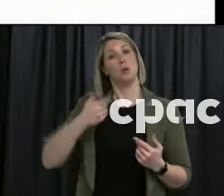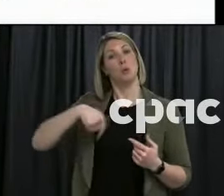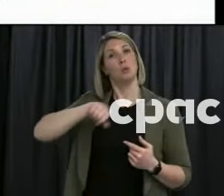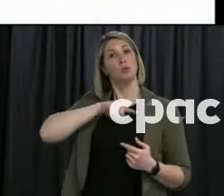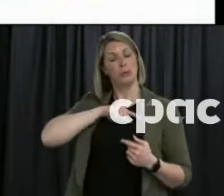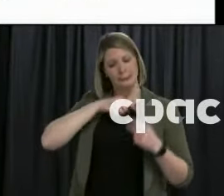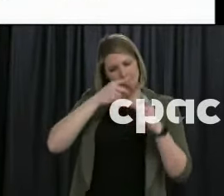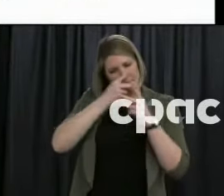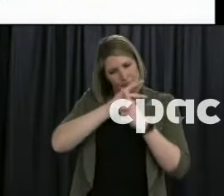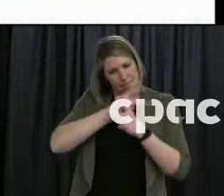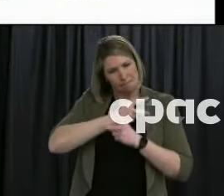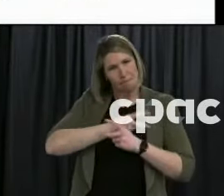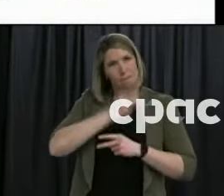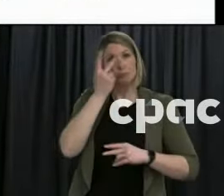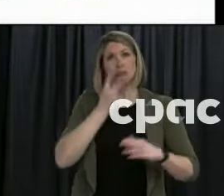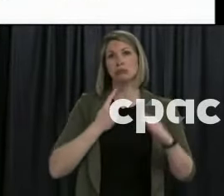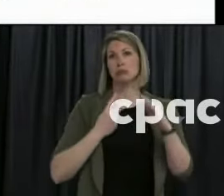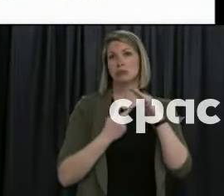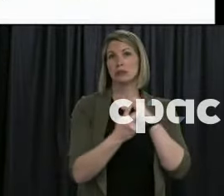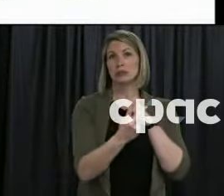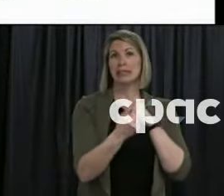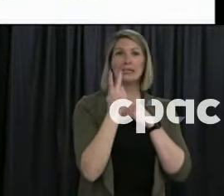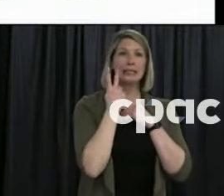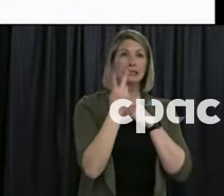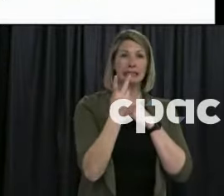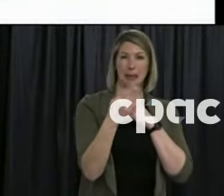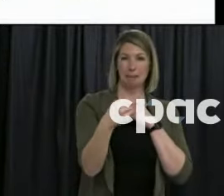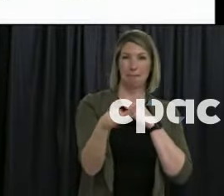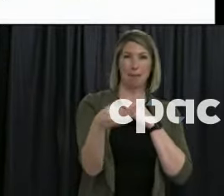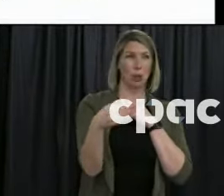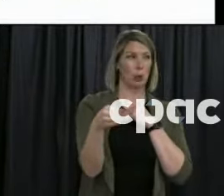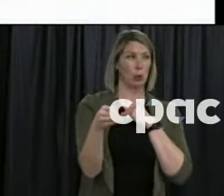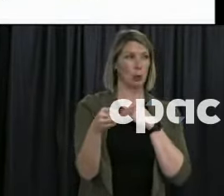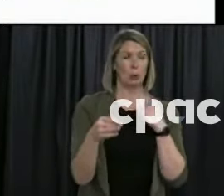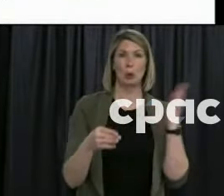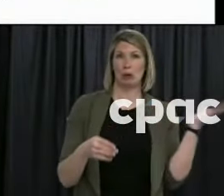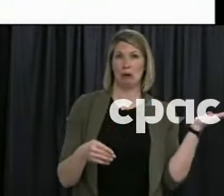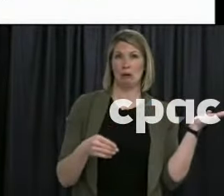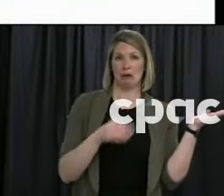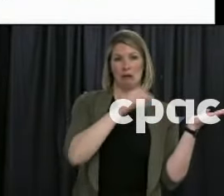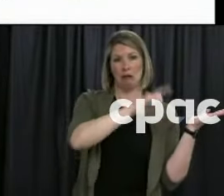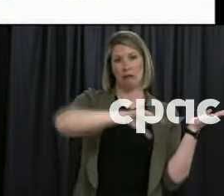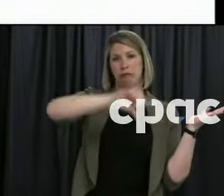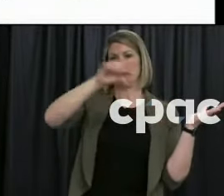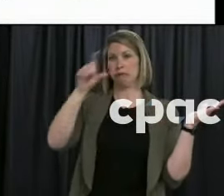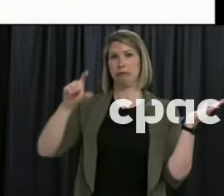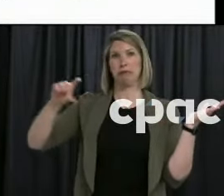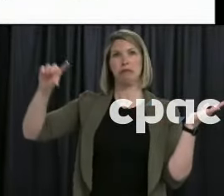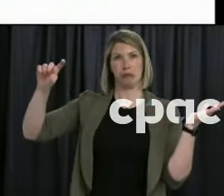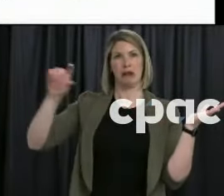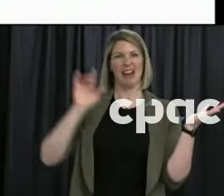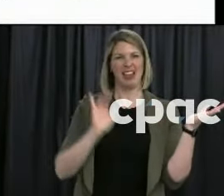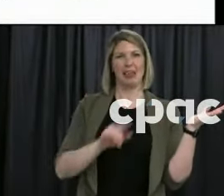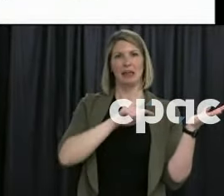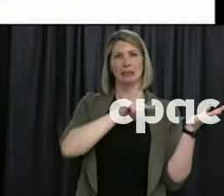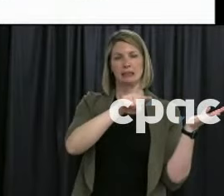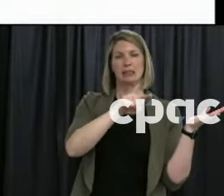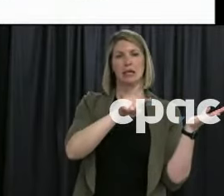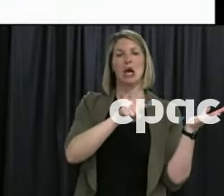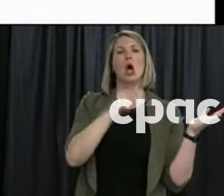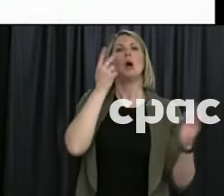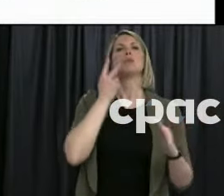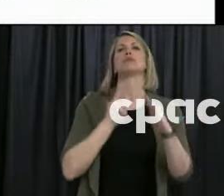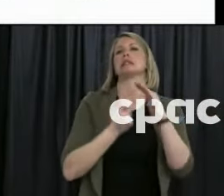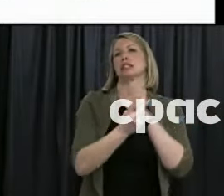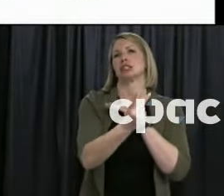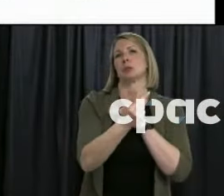which you see in blue, by month for the year 2020, with confidence intervals around it is because this